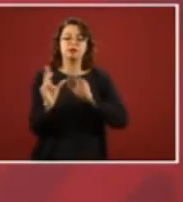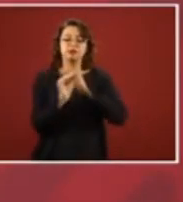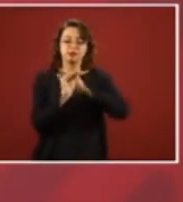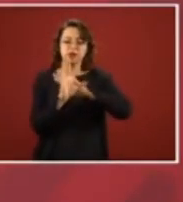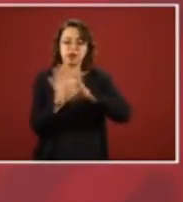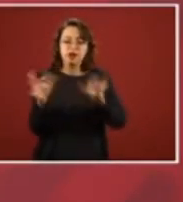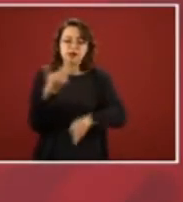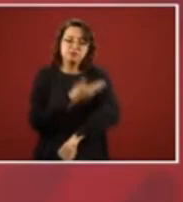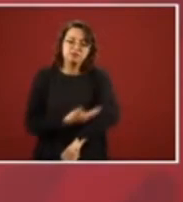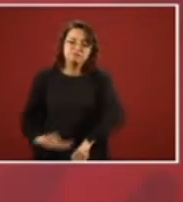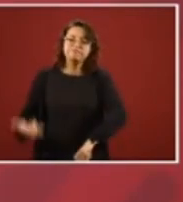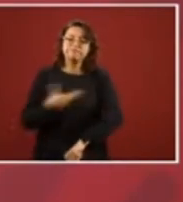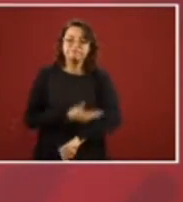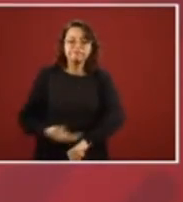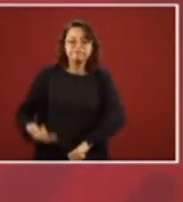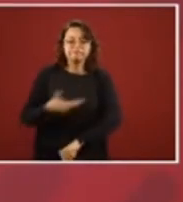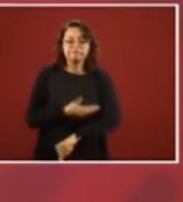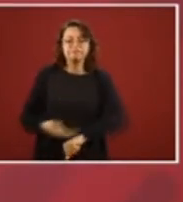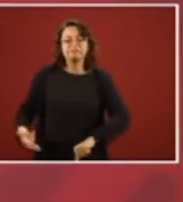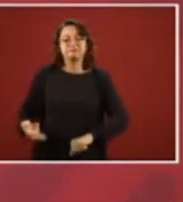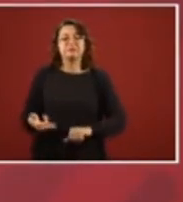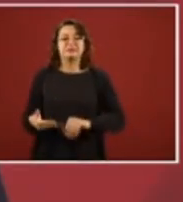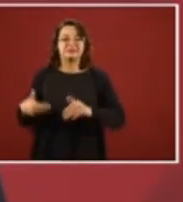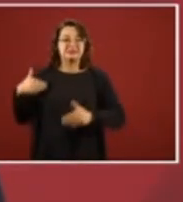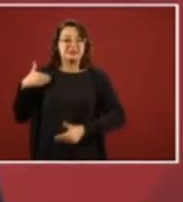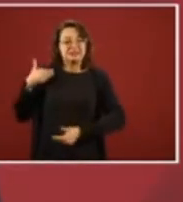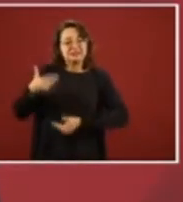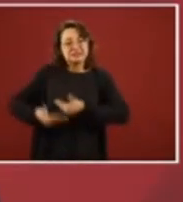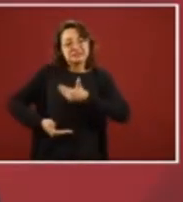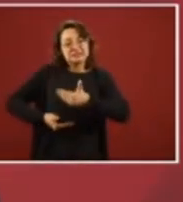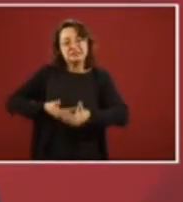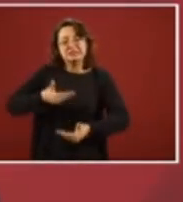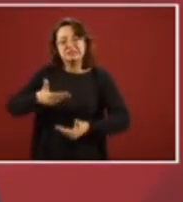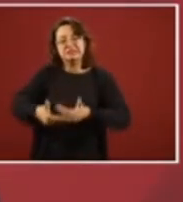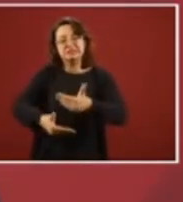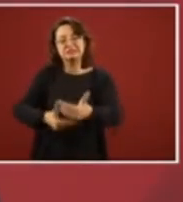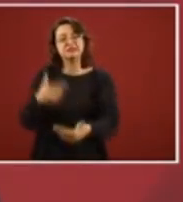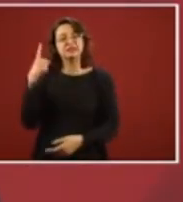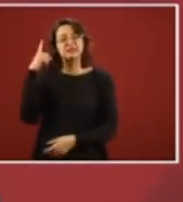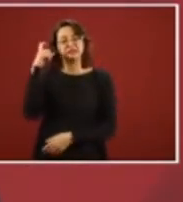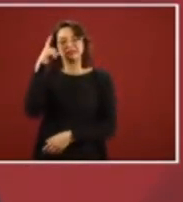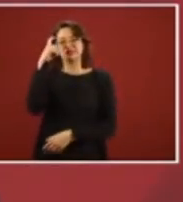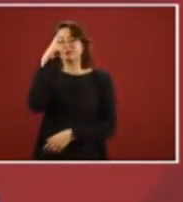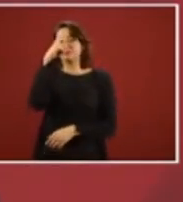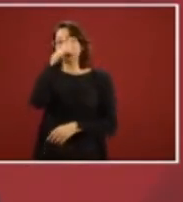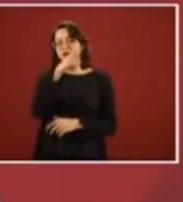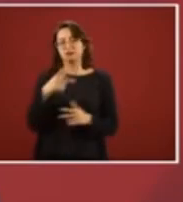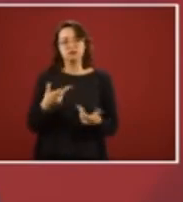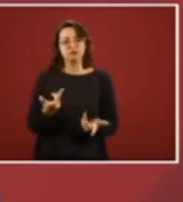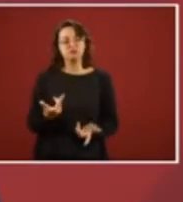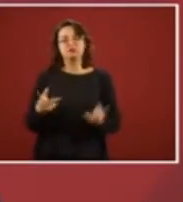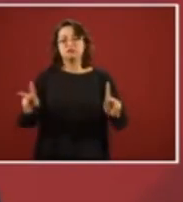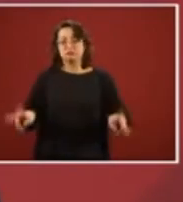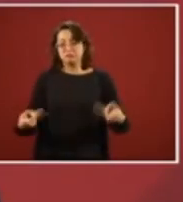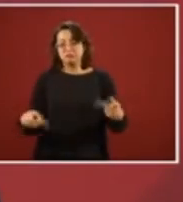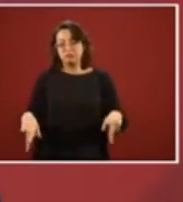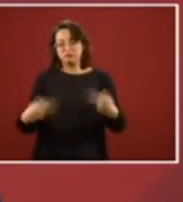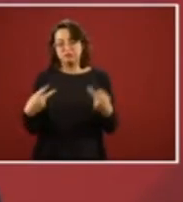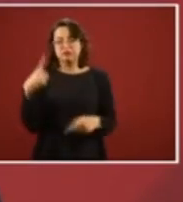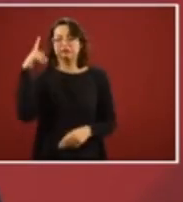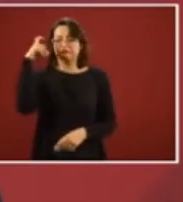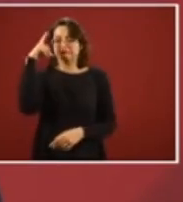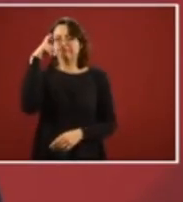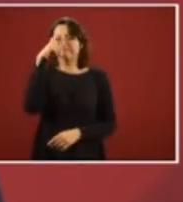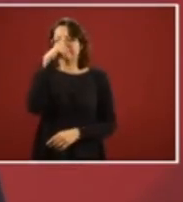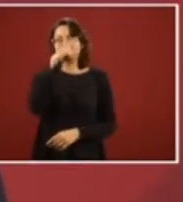And so we had to clear everything up. And it's a complex process for the sale of these